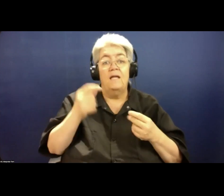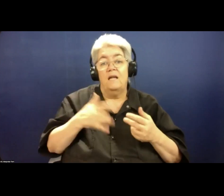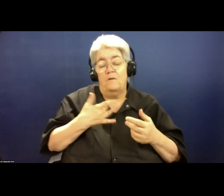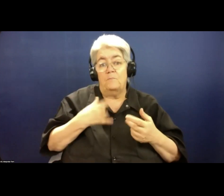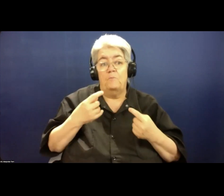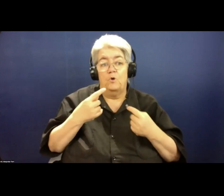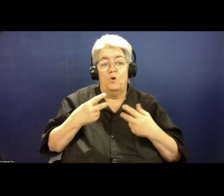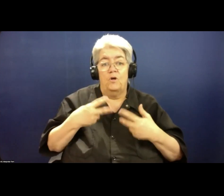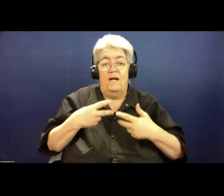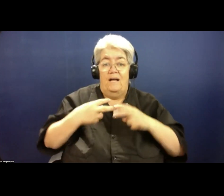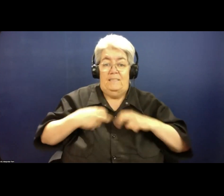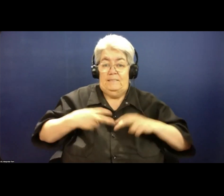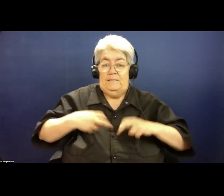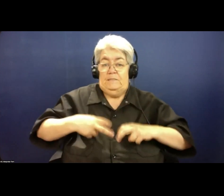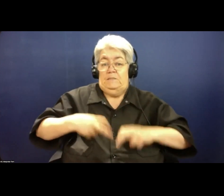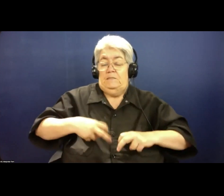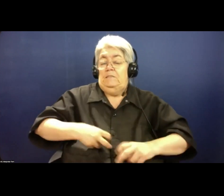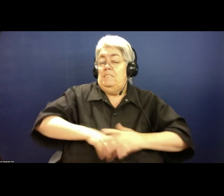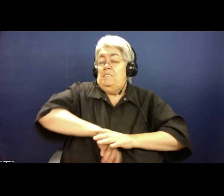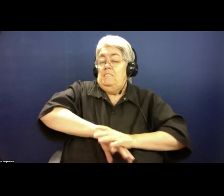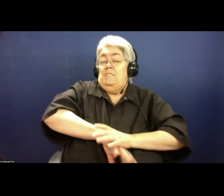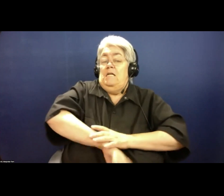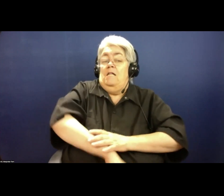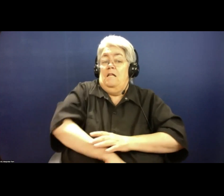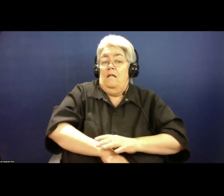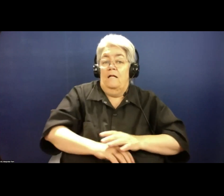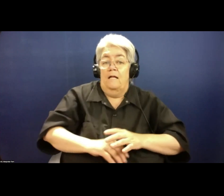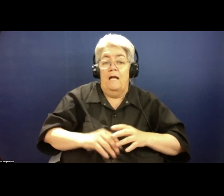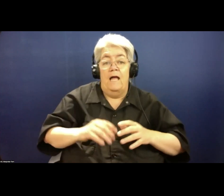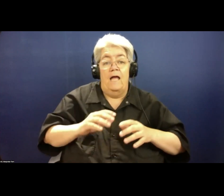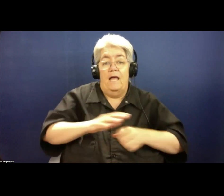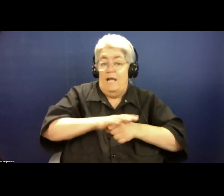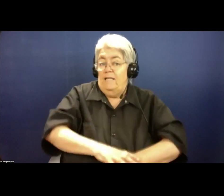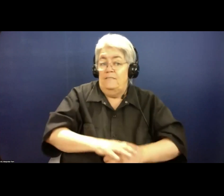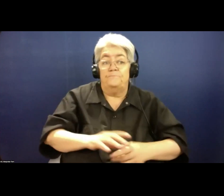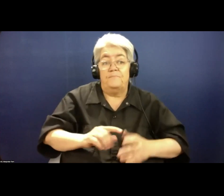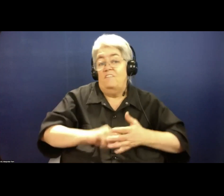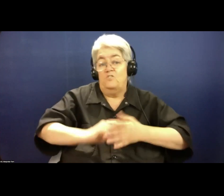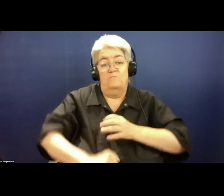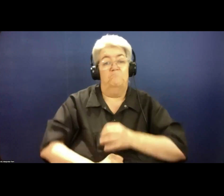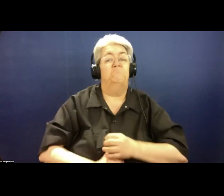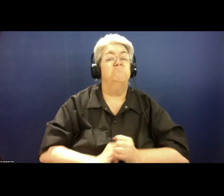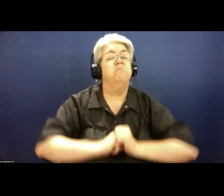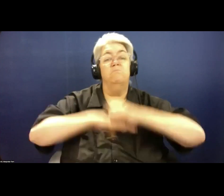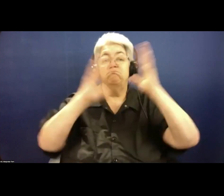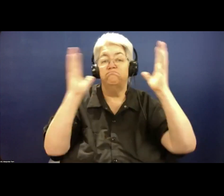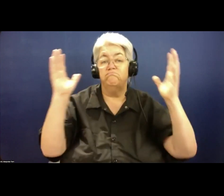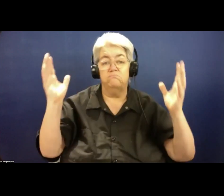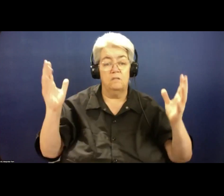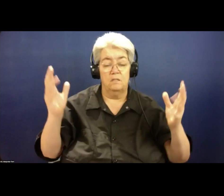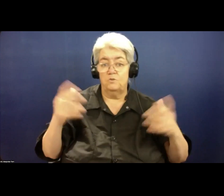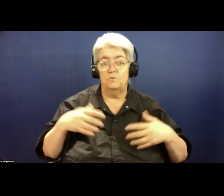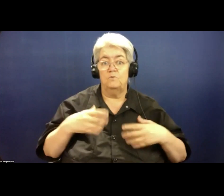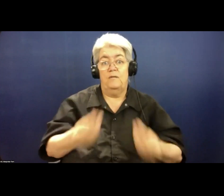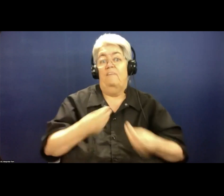that down very deep inside me and not dealing with it, and it eventually exploded in terms of a suicide